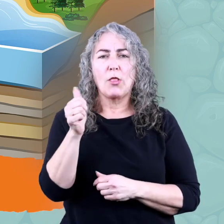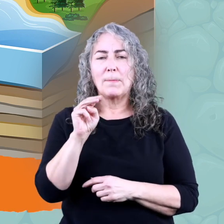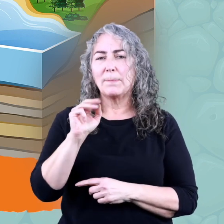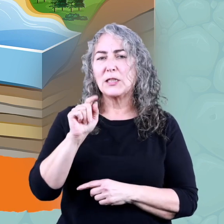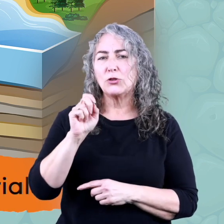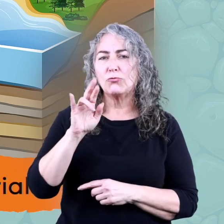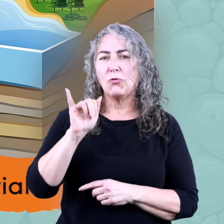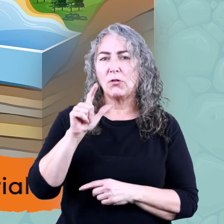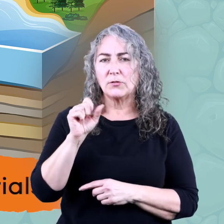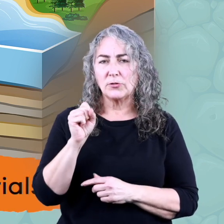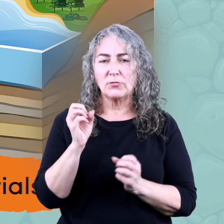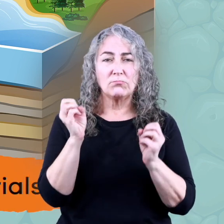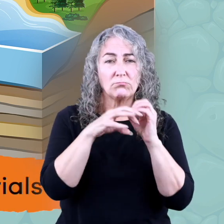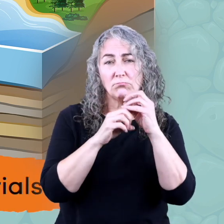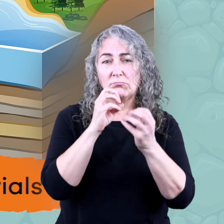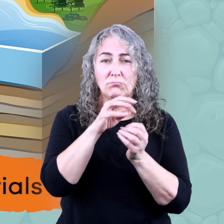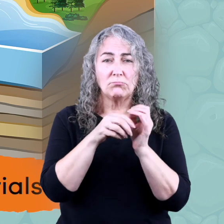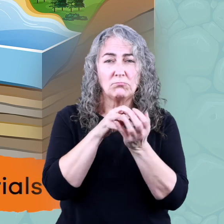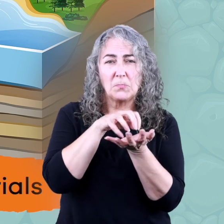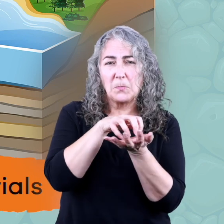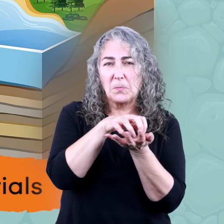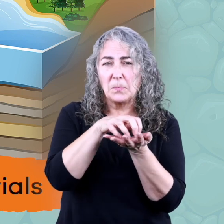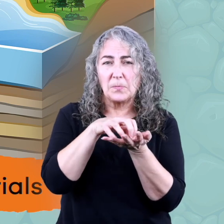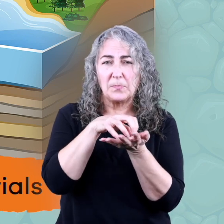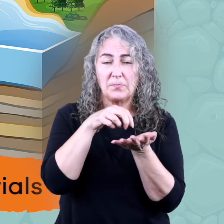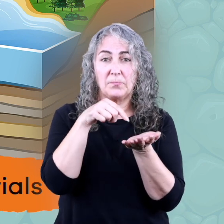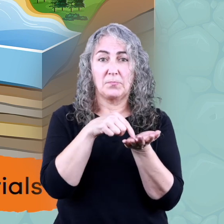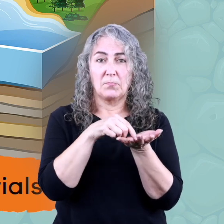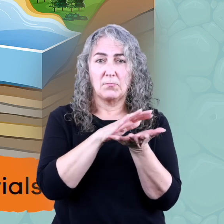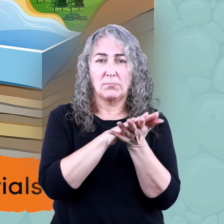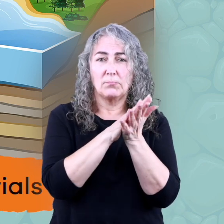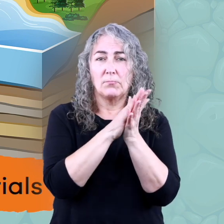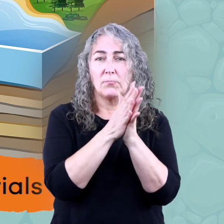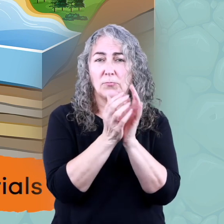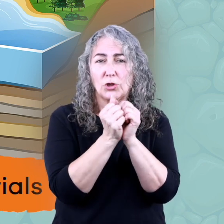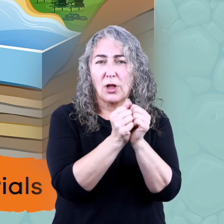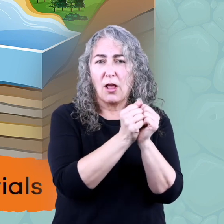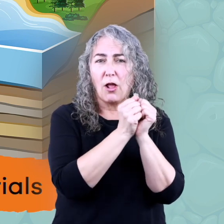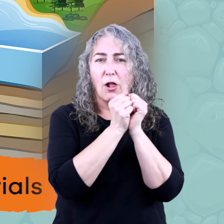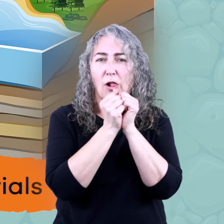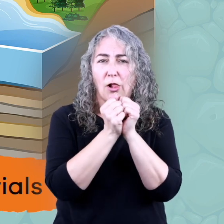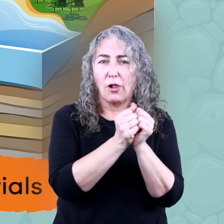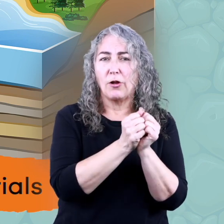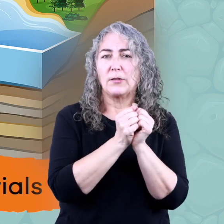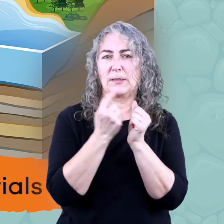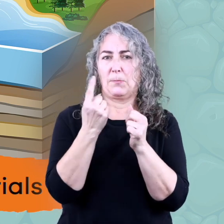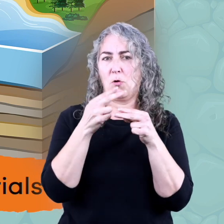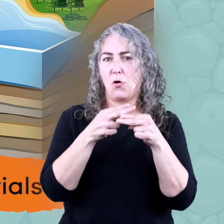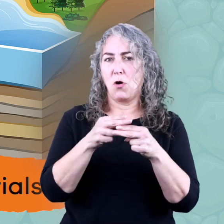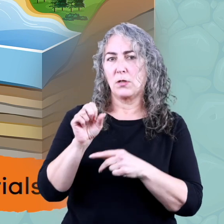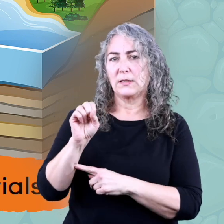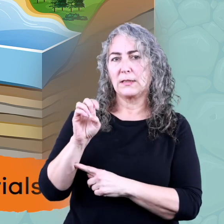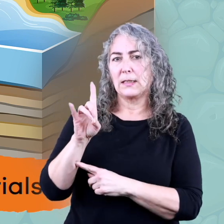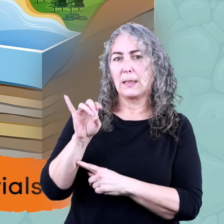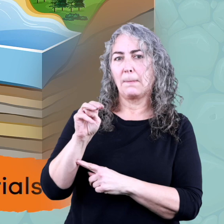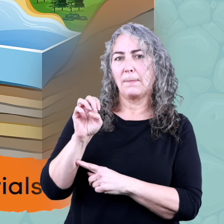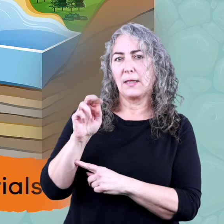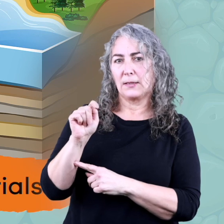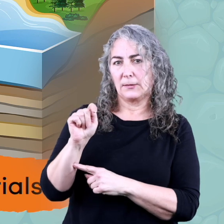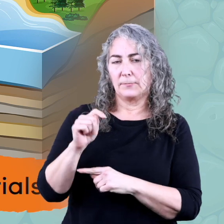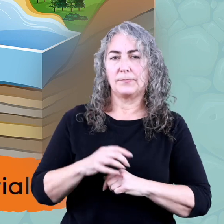and other pieces of material. All these particles together make up something called